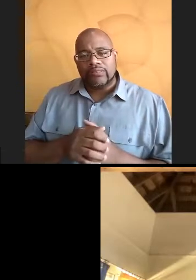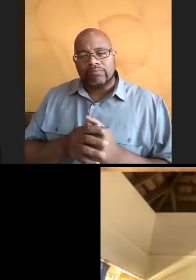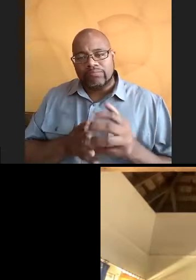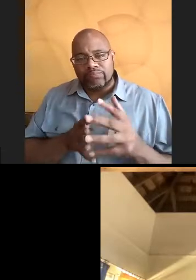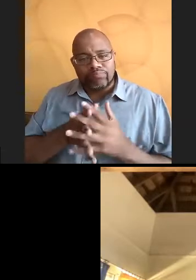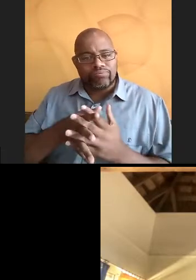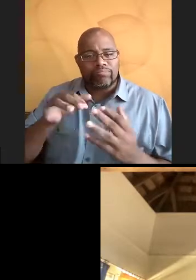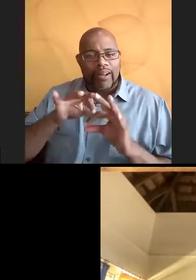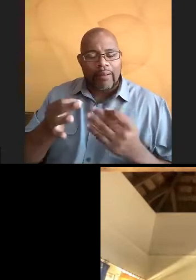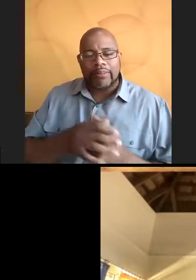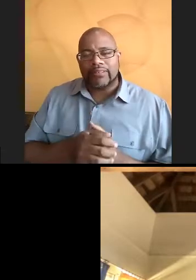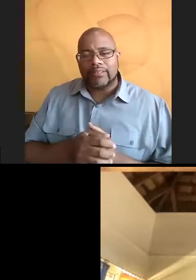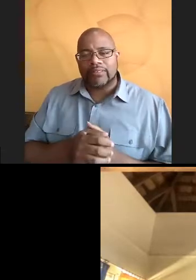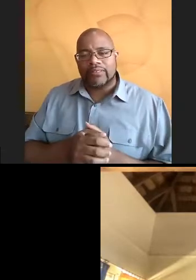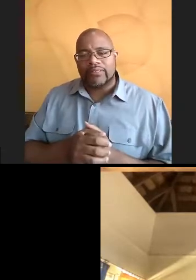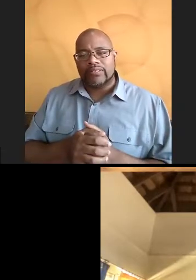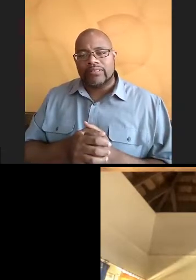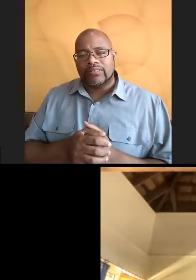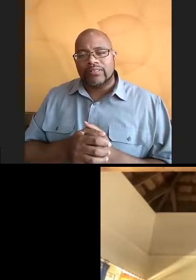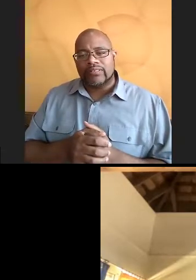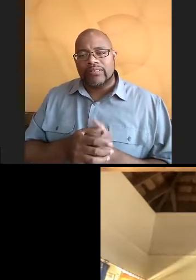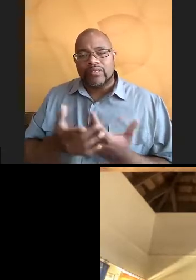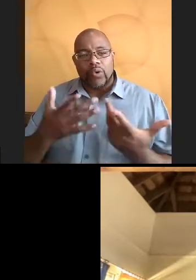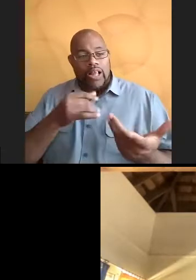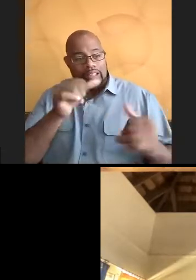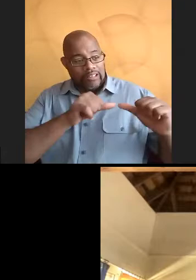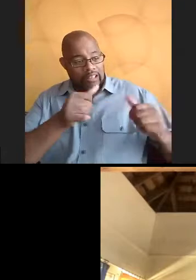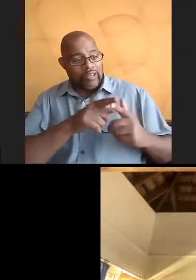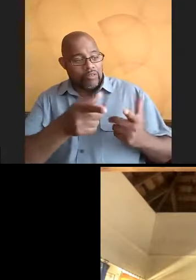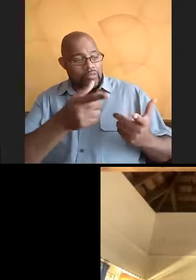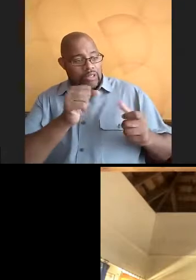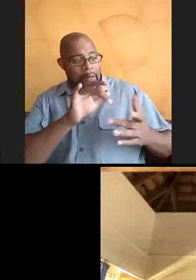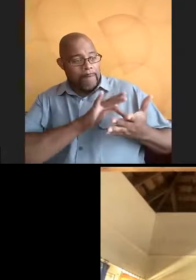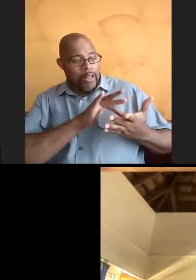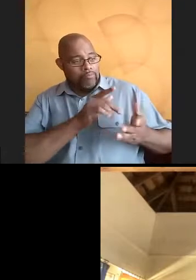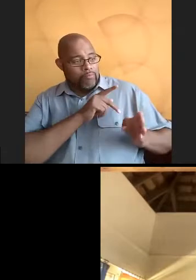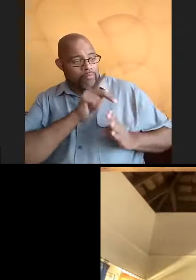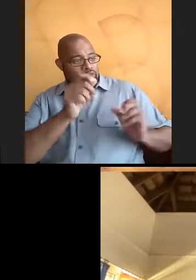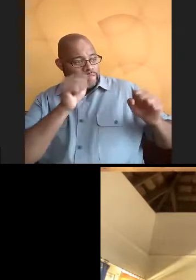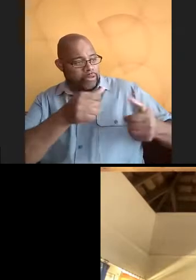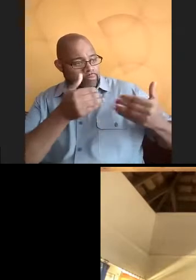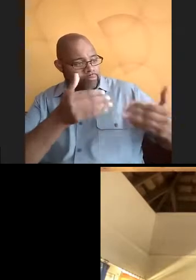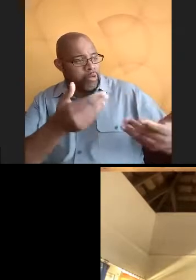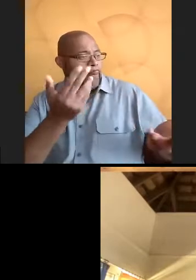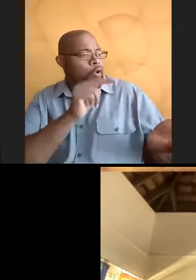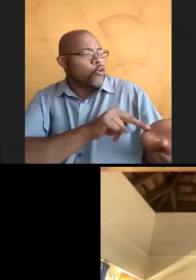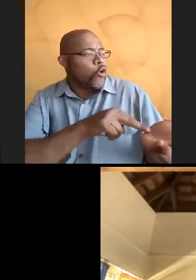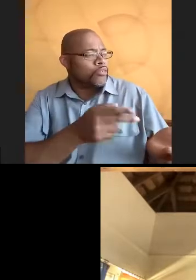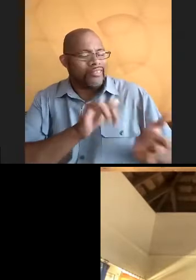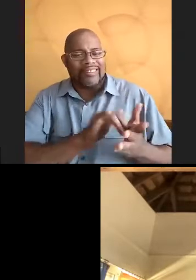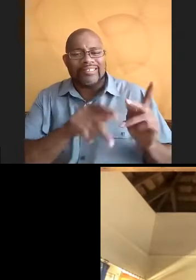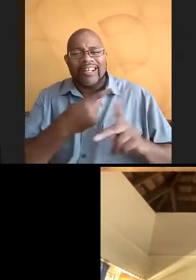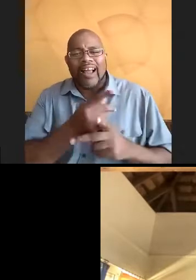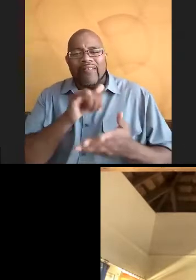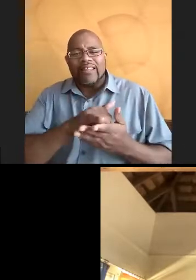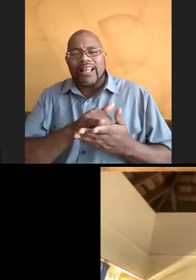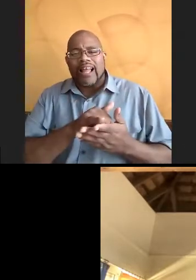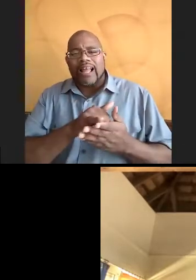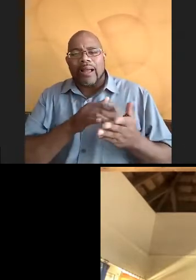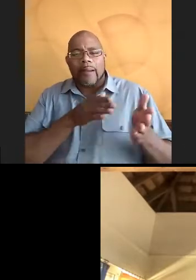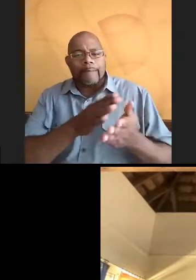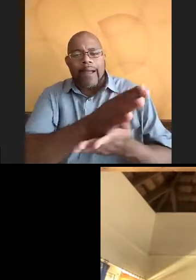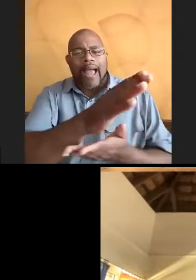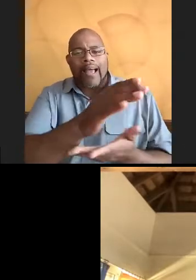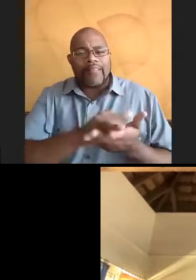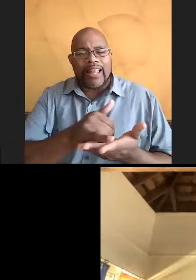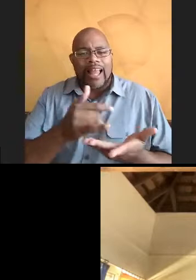also grew up in a household where it was like, oh, you like science, then you'll be a medical doctor or you'll be a nurse. That's just kind of the path I thought I had